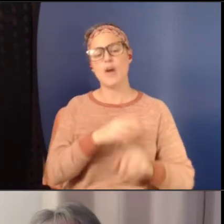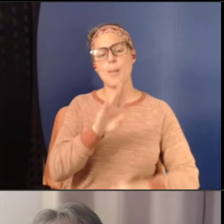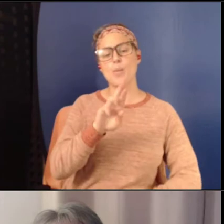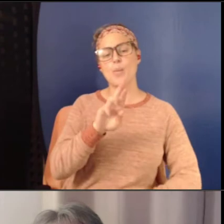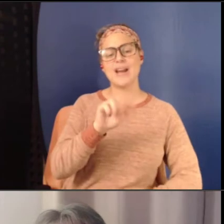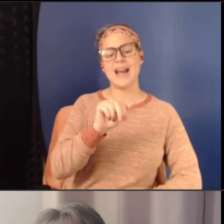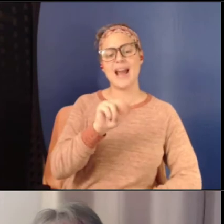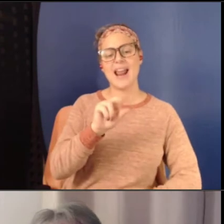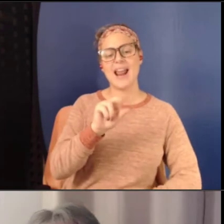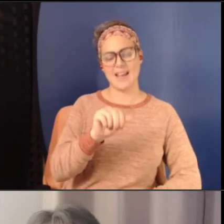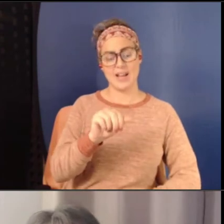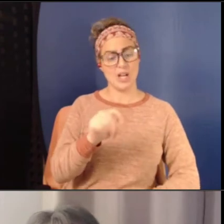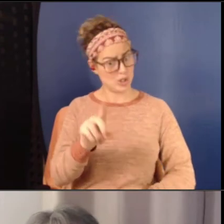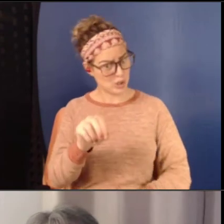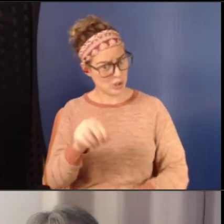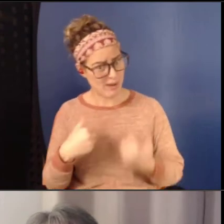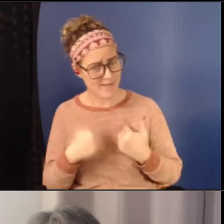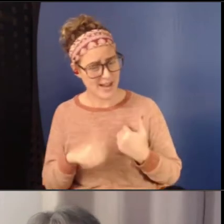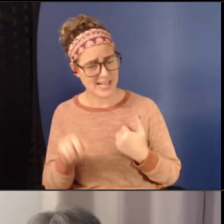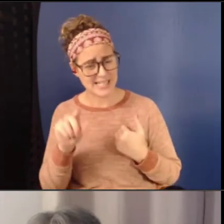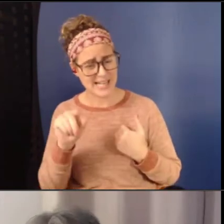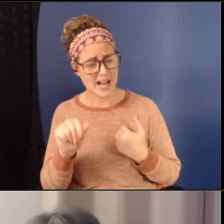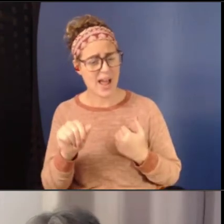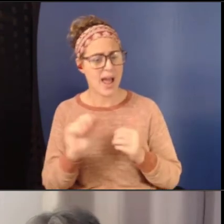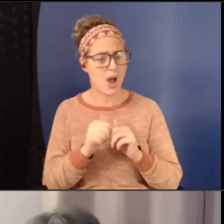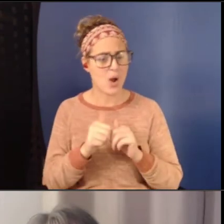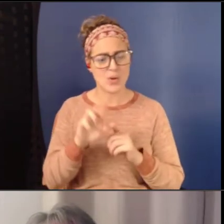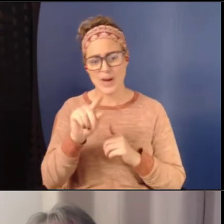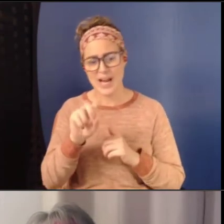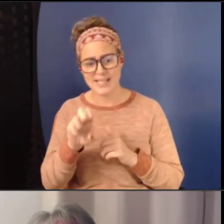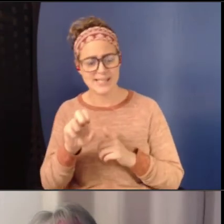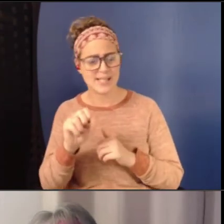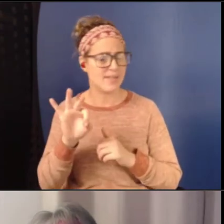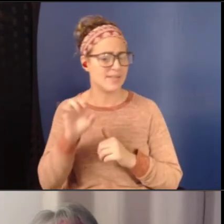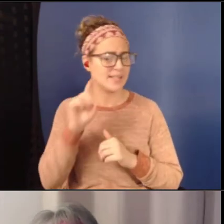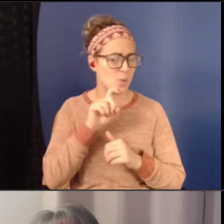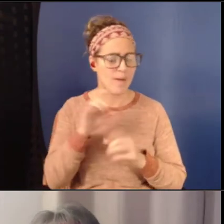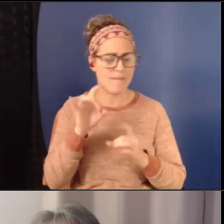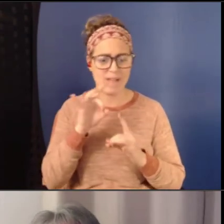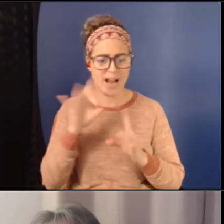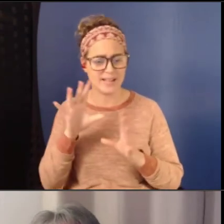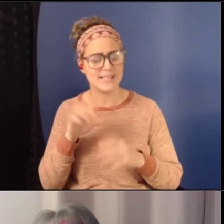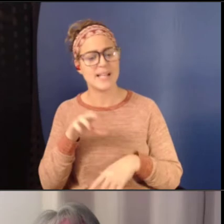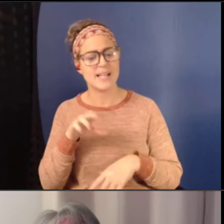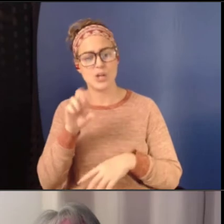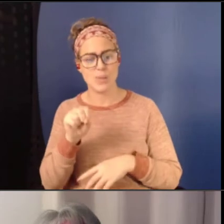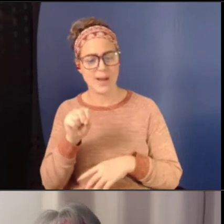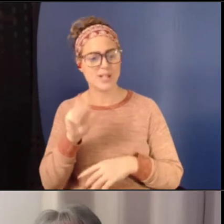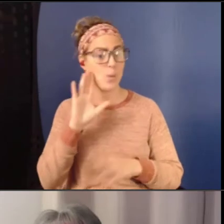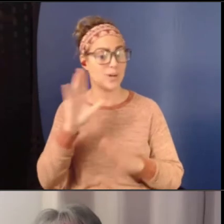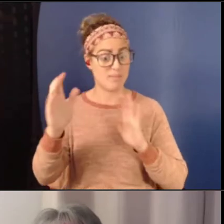on how the rates of sexual violence and harassment in the U.S. compares to other first world countries?